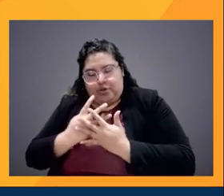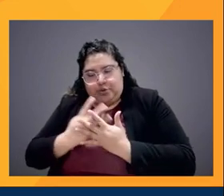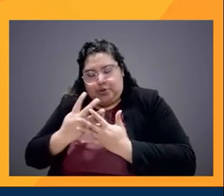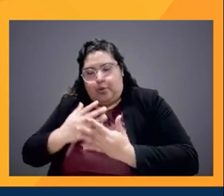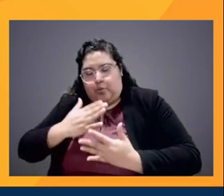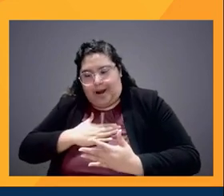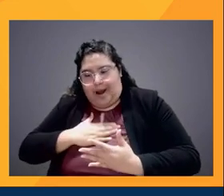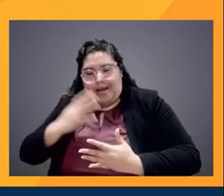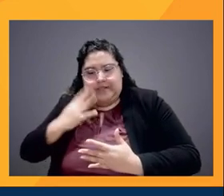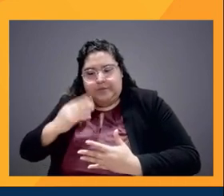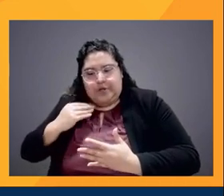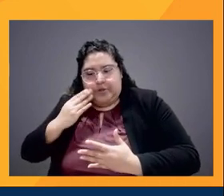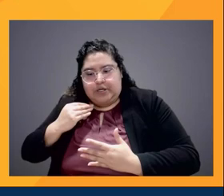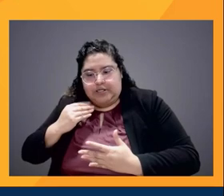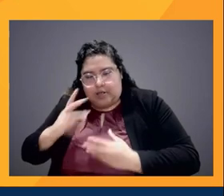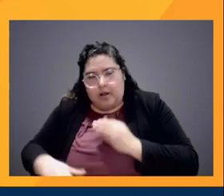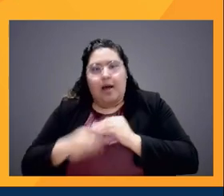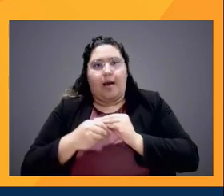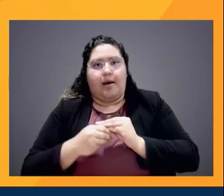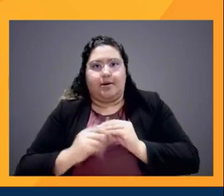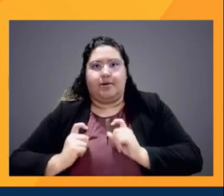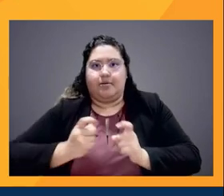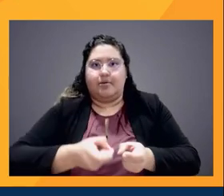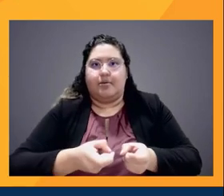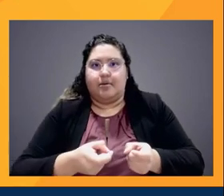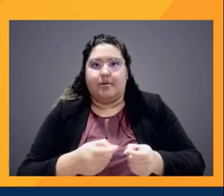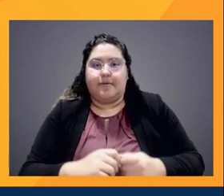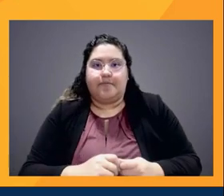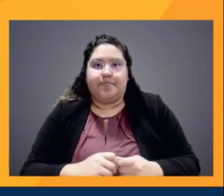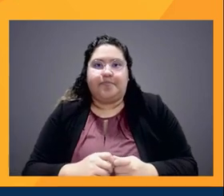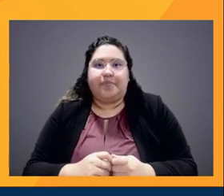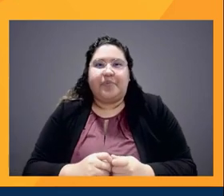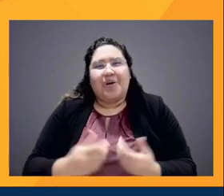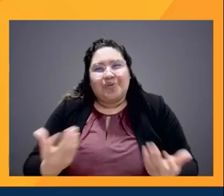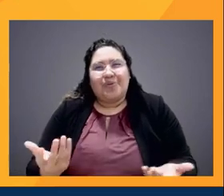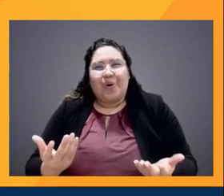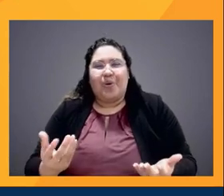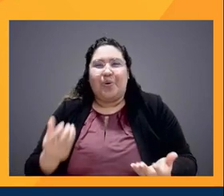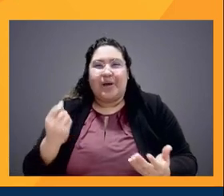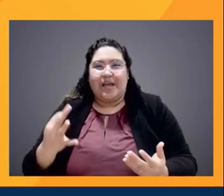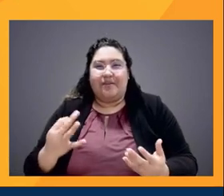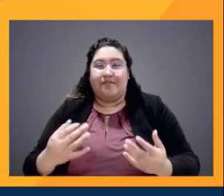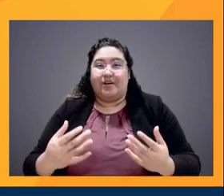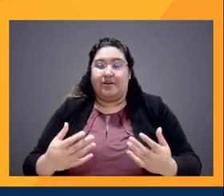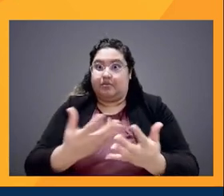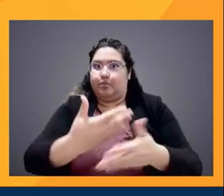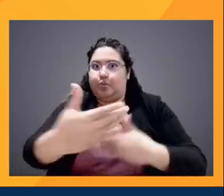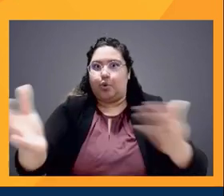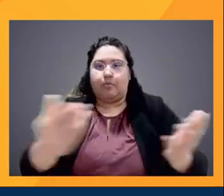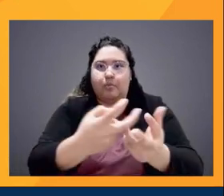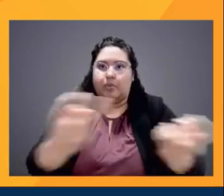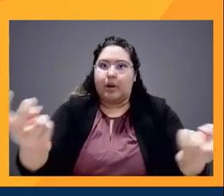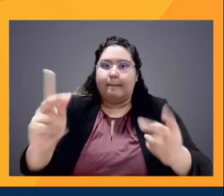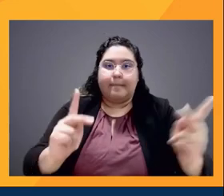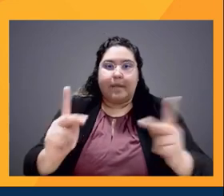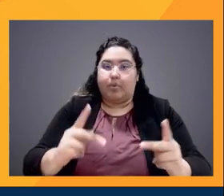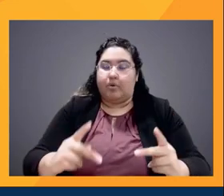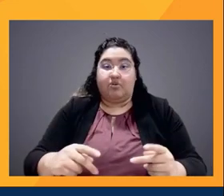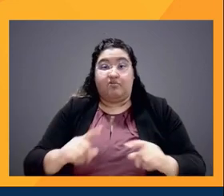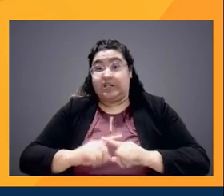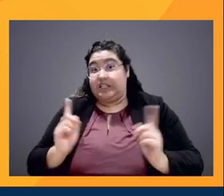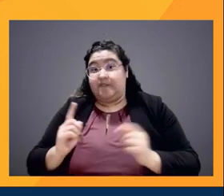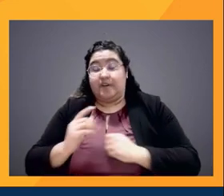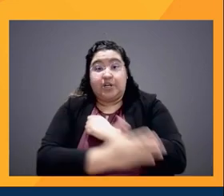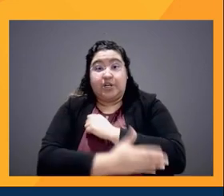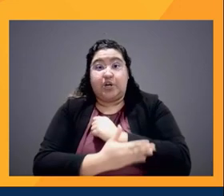like when you put yourself in front of people that are not from your, from your country, they don't speak your language, you know, they don't look like you, they don't know where you come